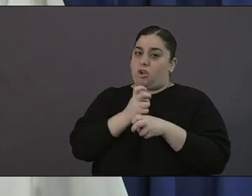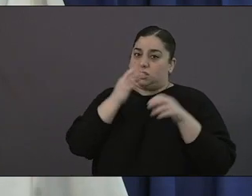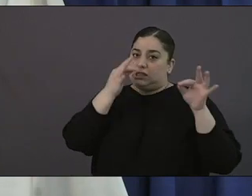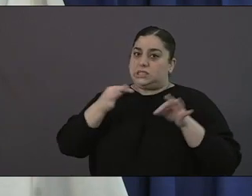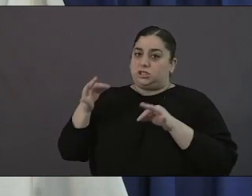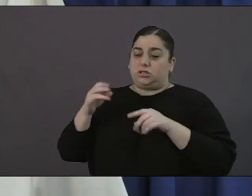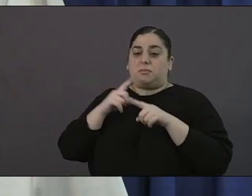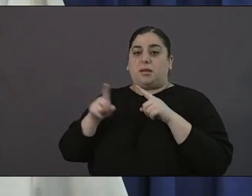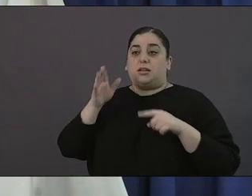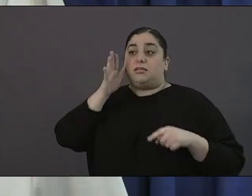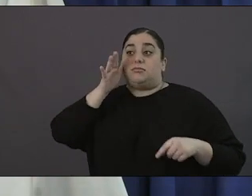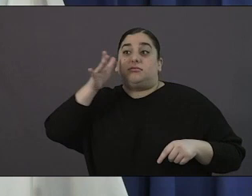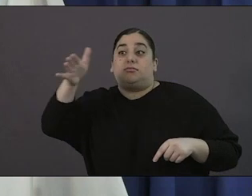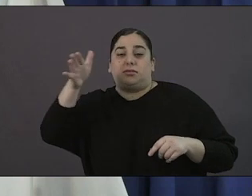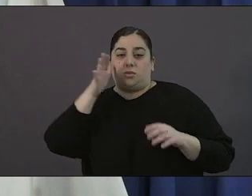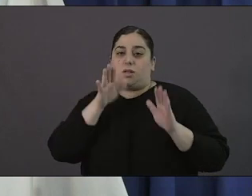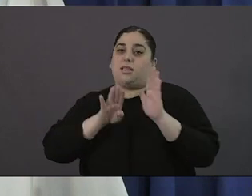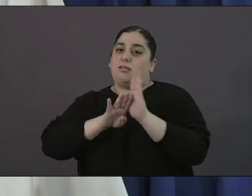next question